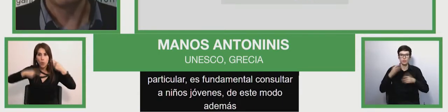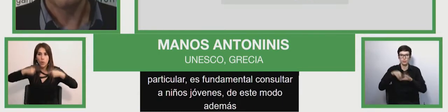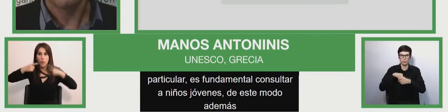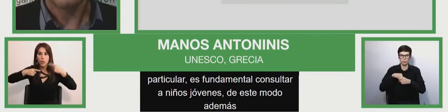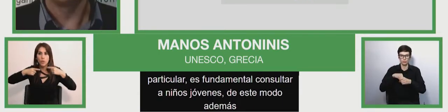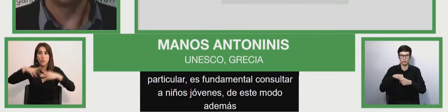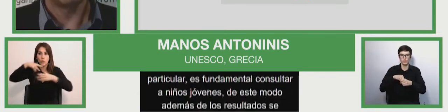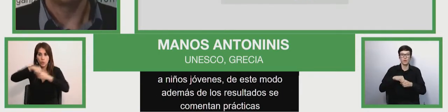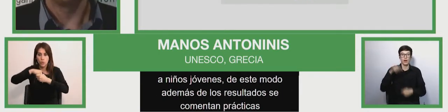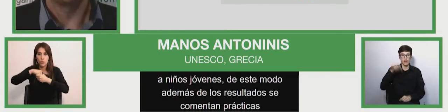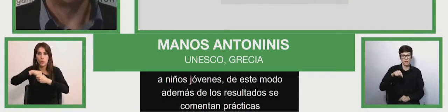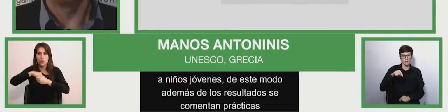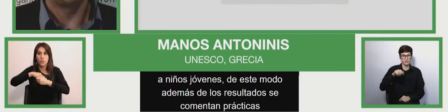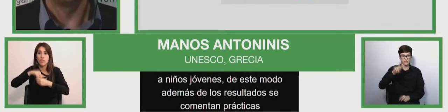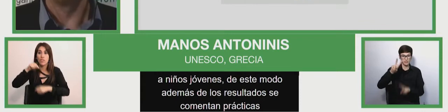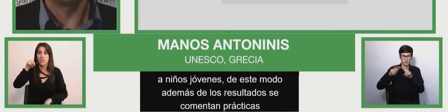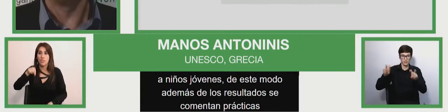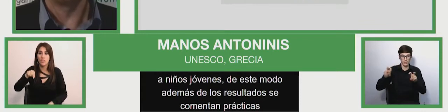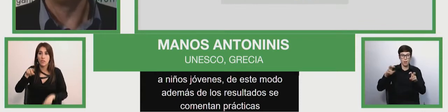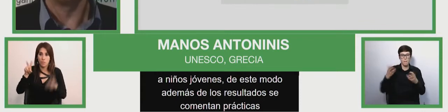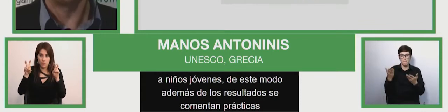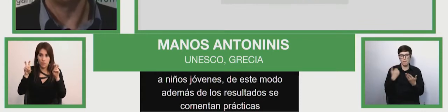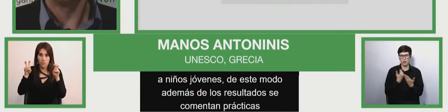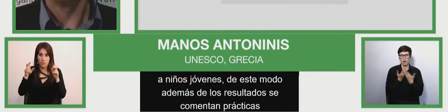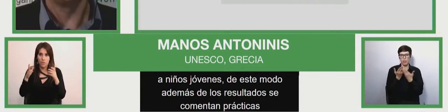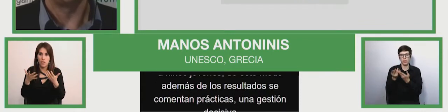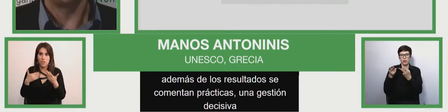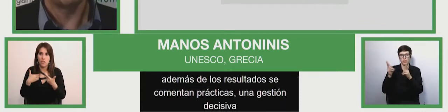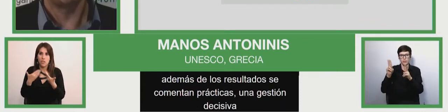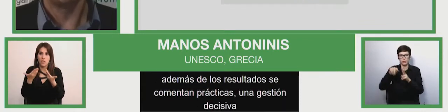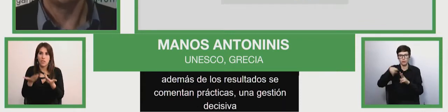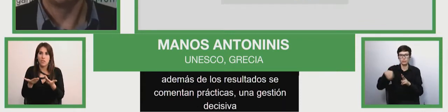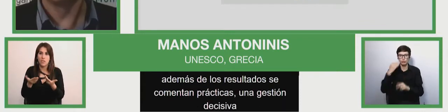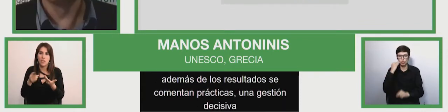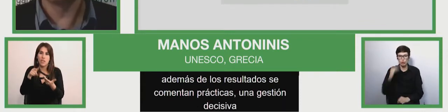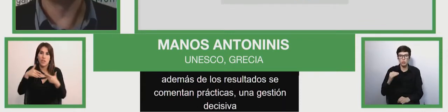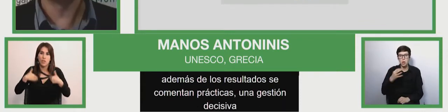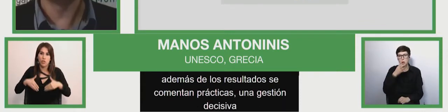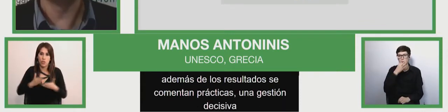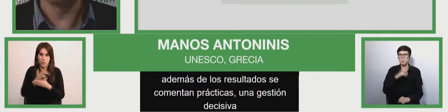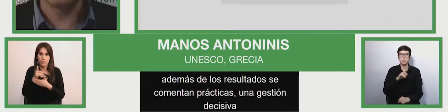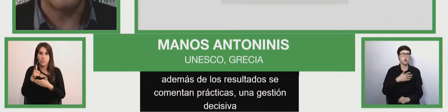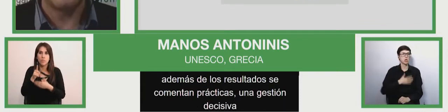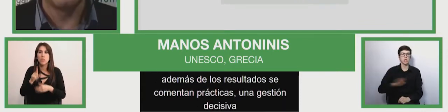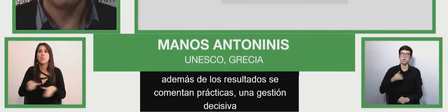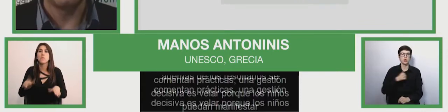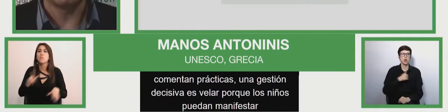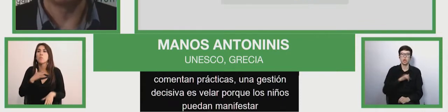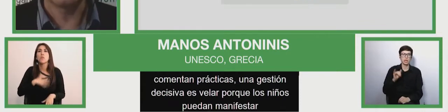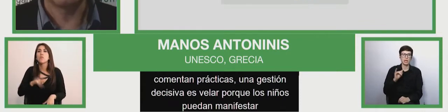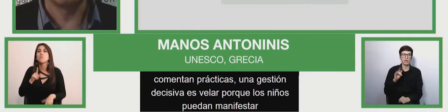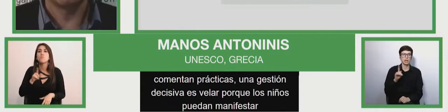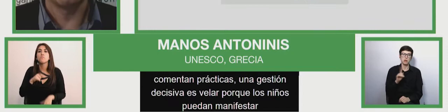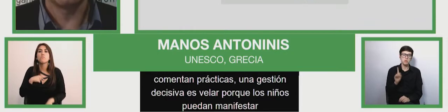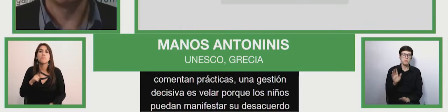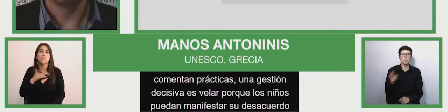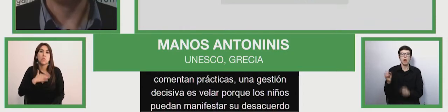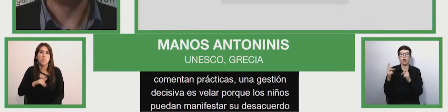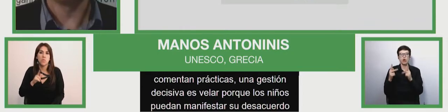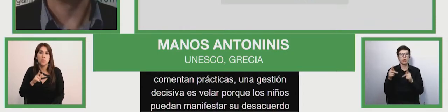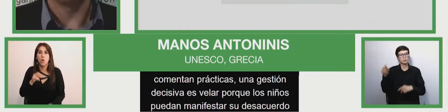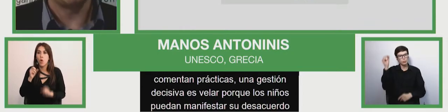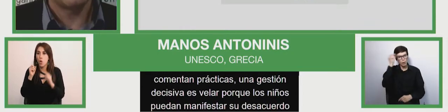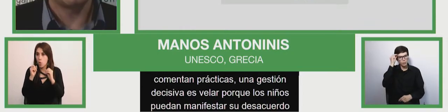state that children could look after their disagreement, including non-verbal disagreement.